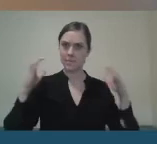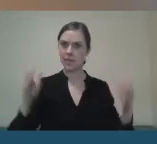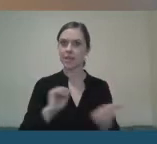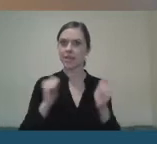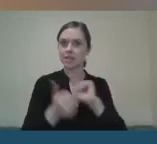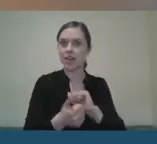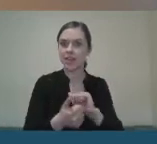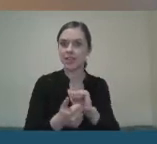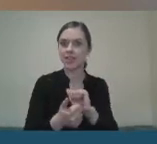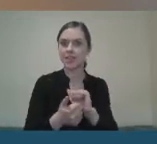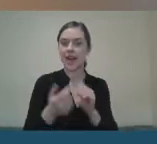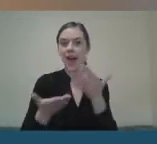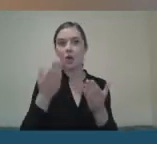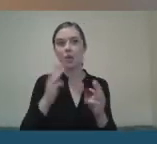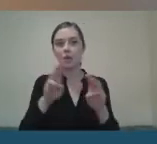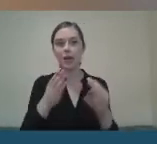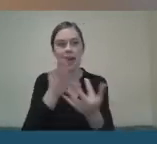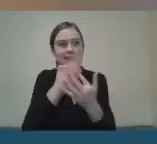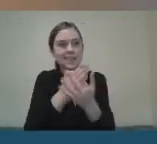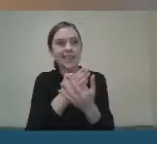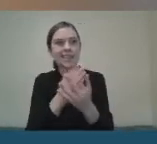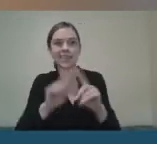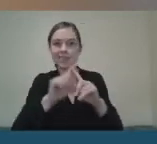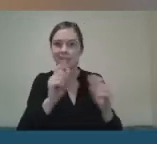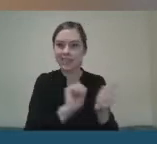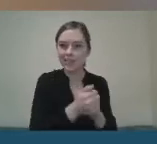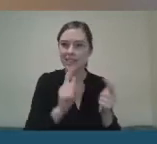activity and perhaps a greater emphasis on the outdoors.